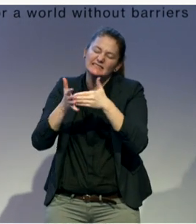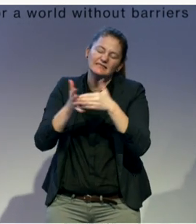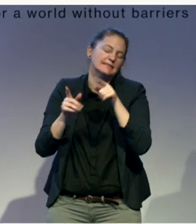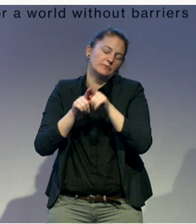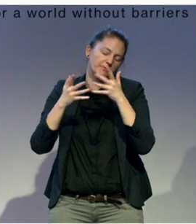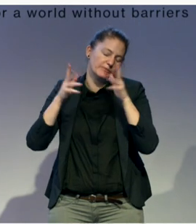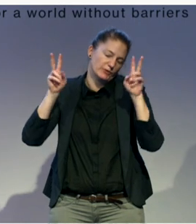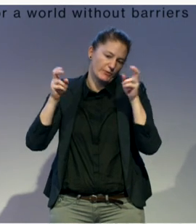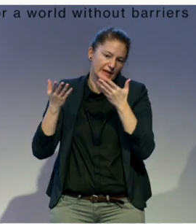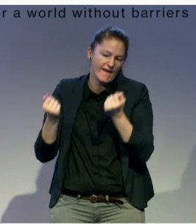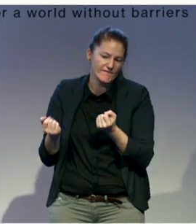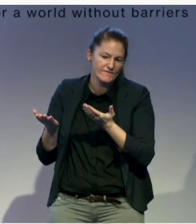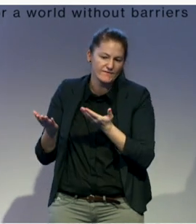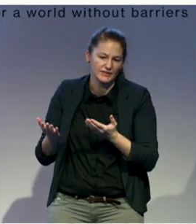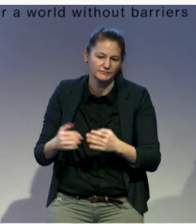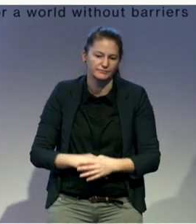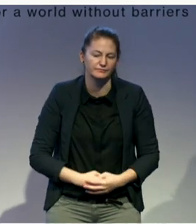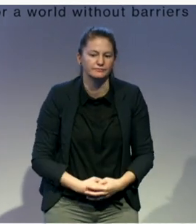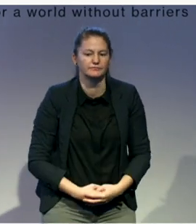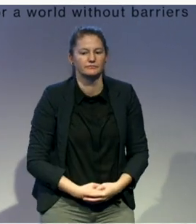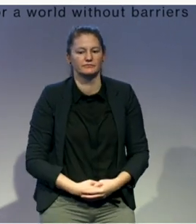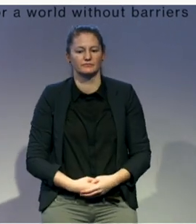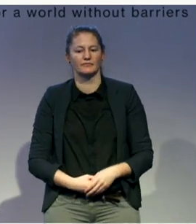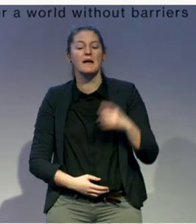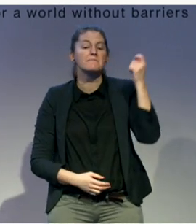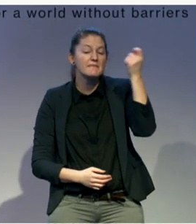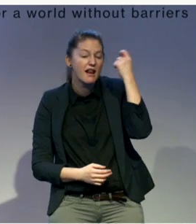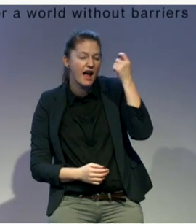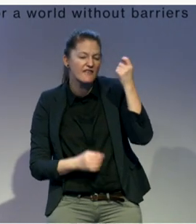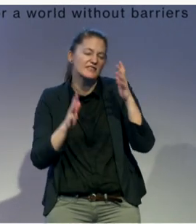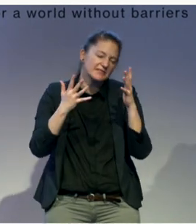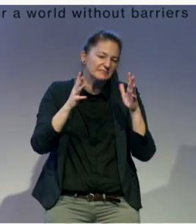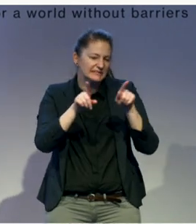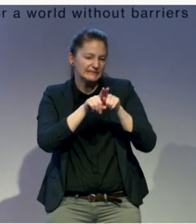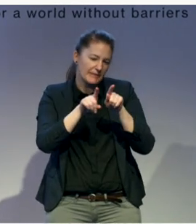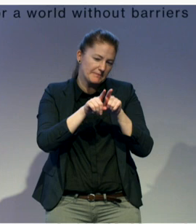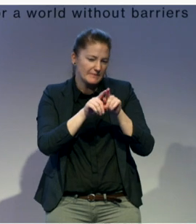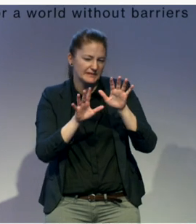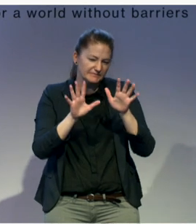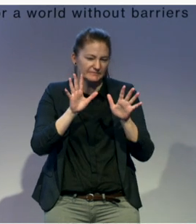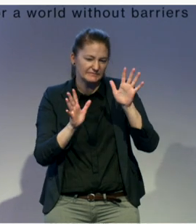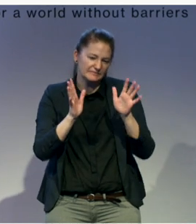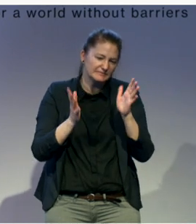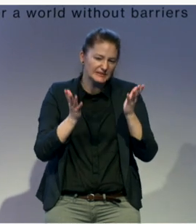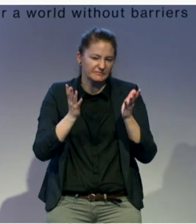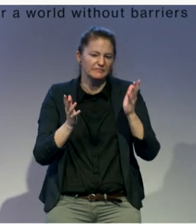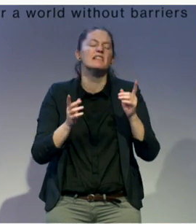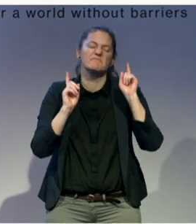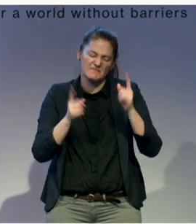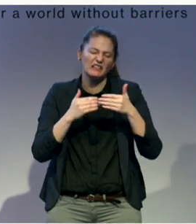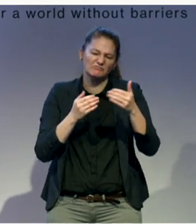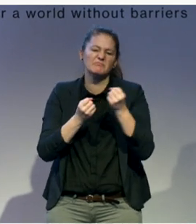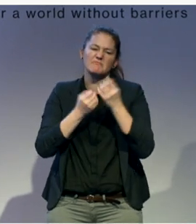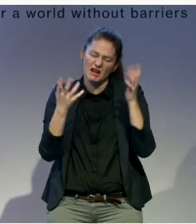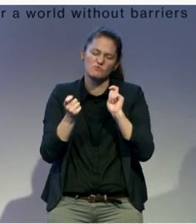Maybe in the case of Malawi, we still have a long way to go. Because firstly,